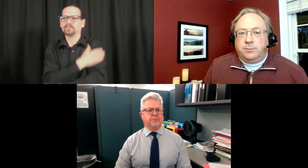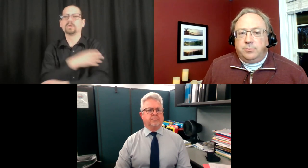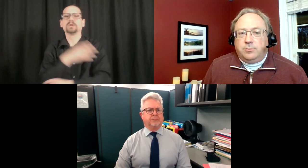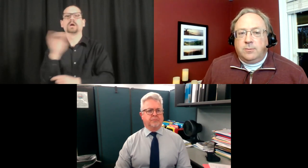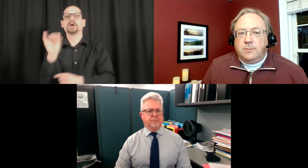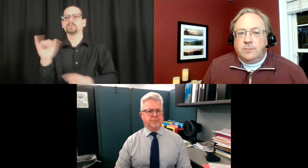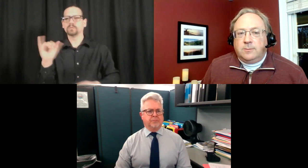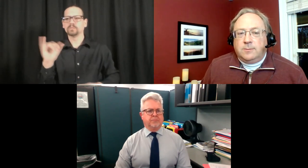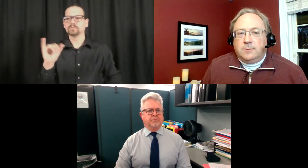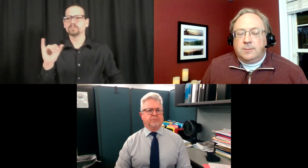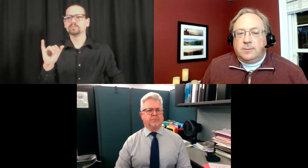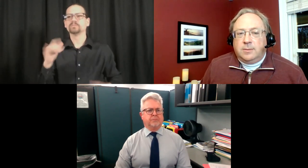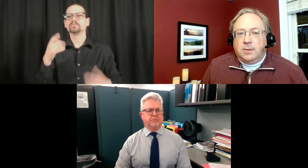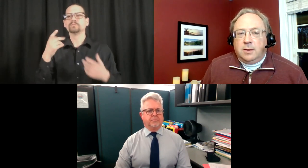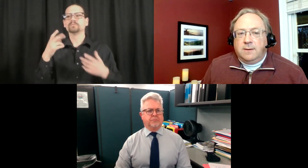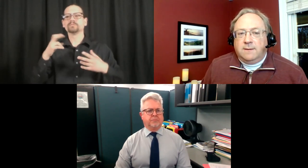motrin